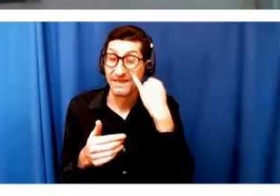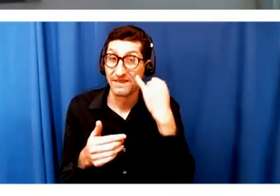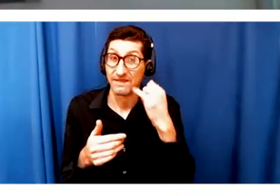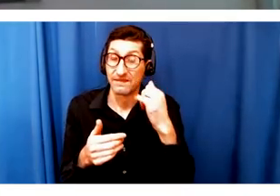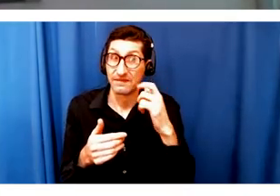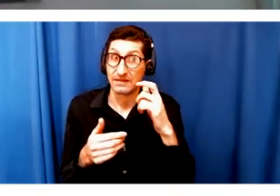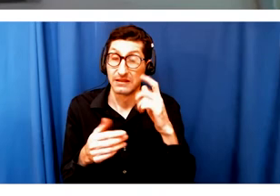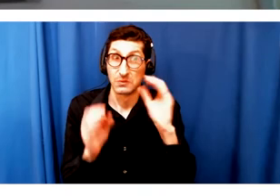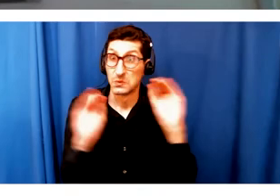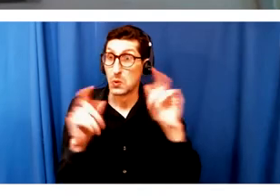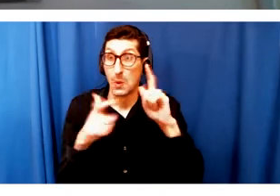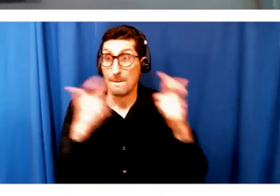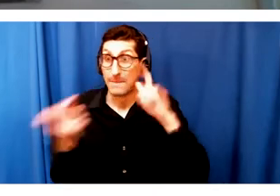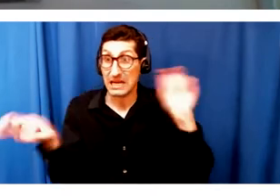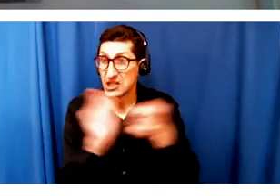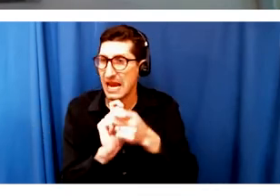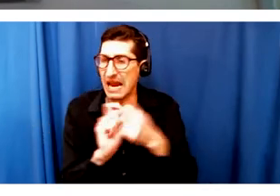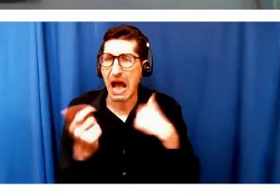don't know if I have it in me.